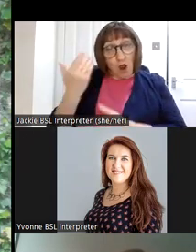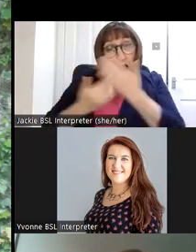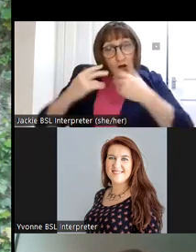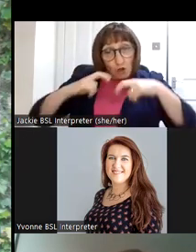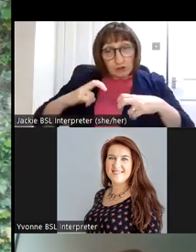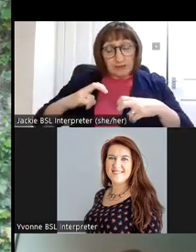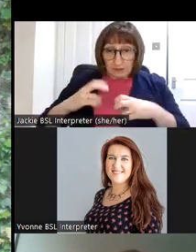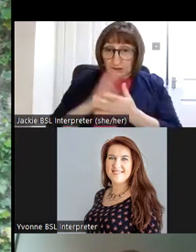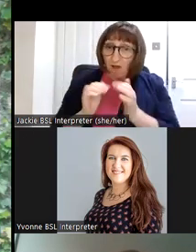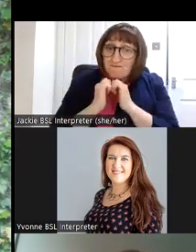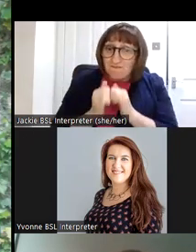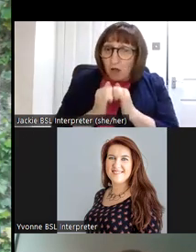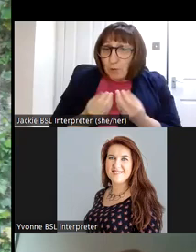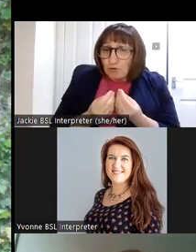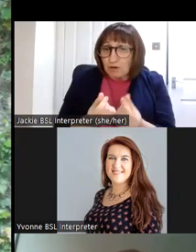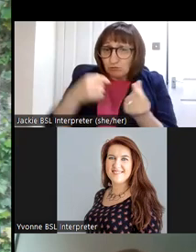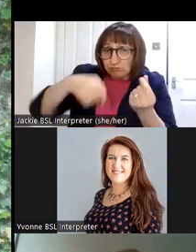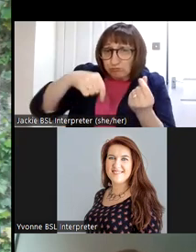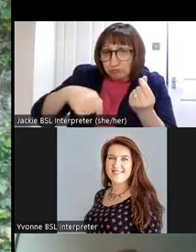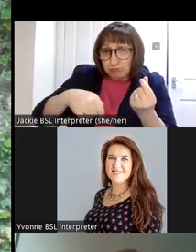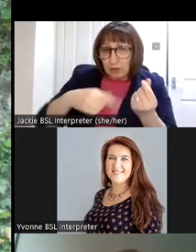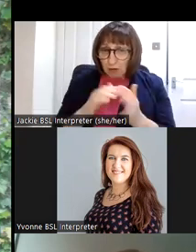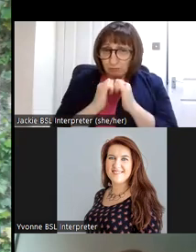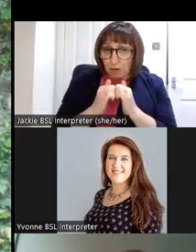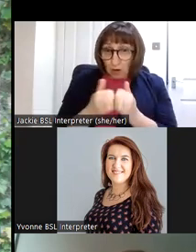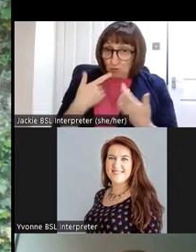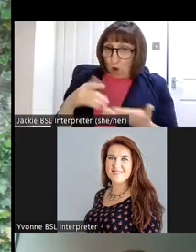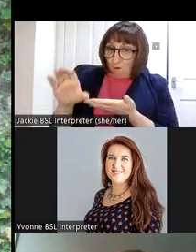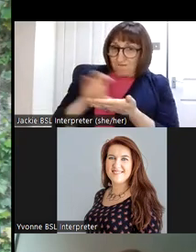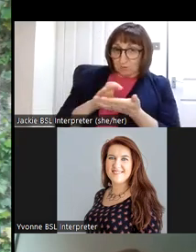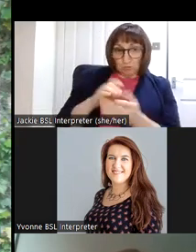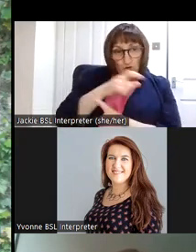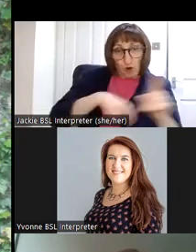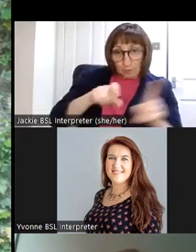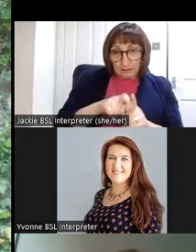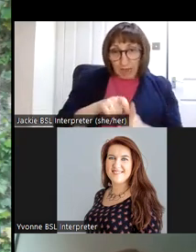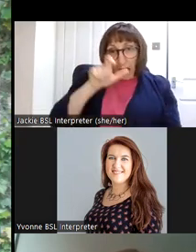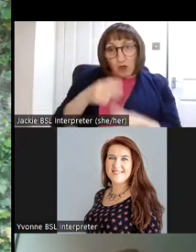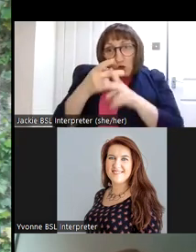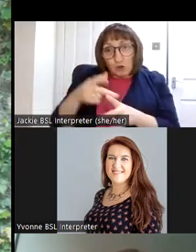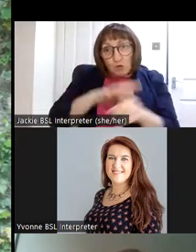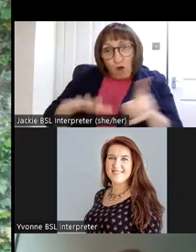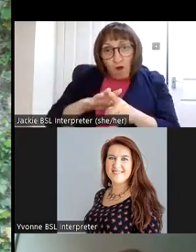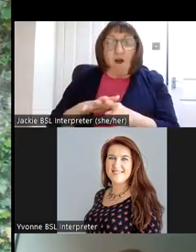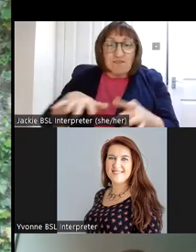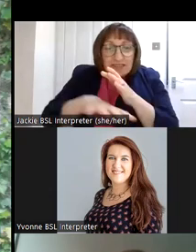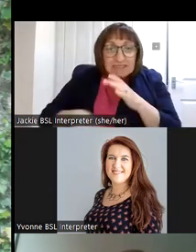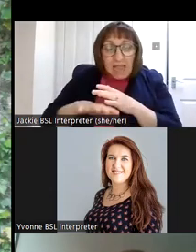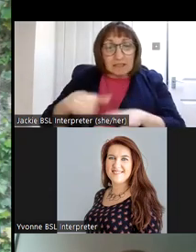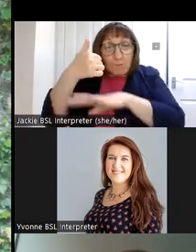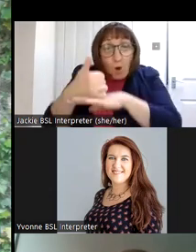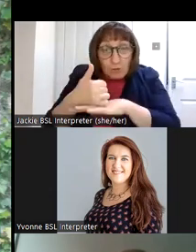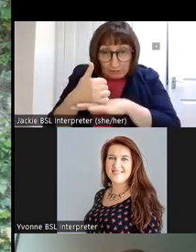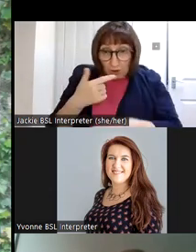recognized as a valuable resource and now funding is available to communities and custodians of archaeological sites and monuments through